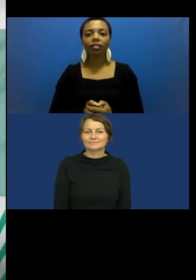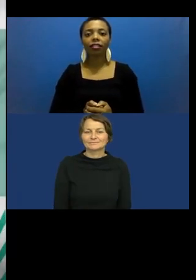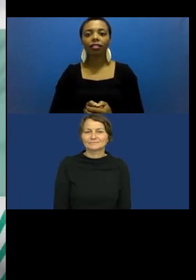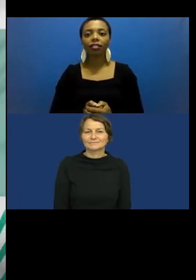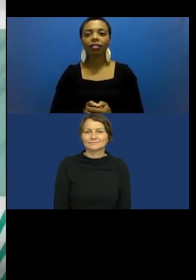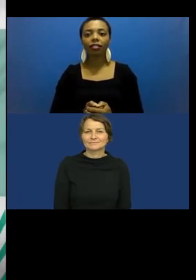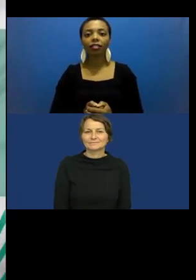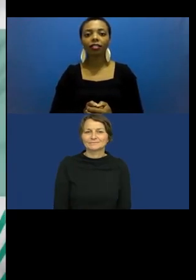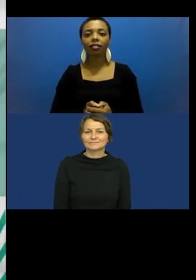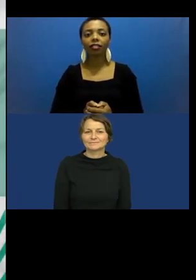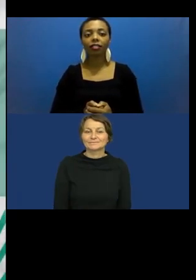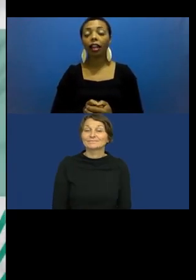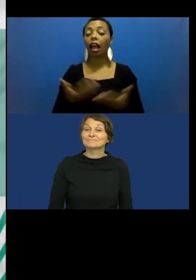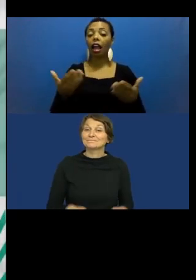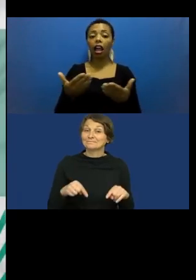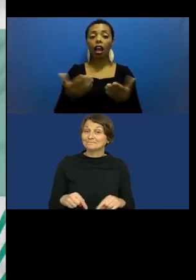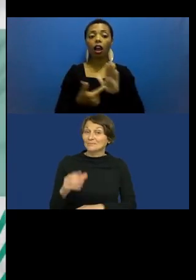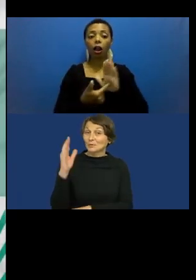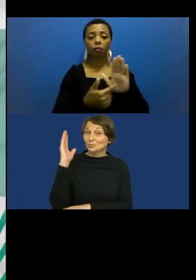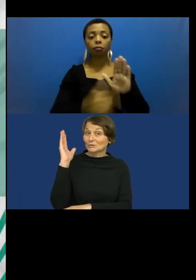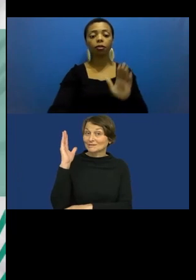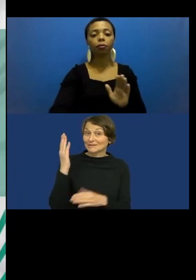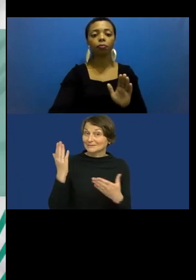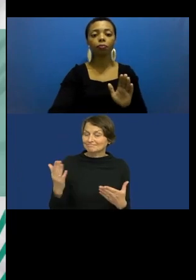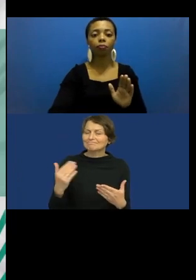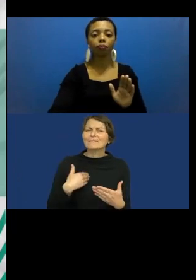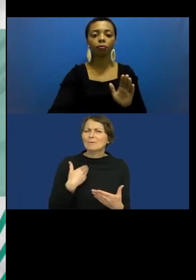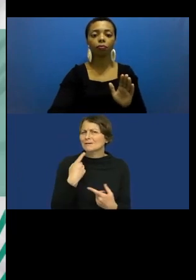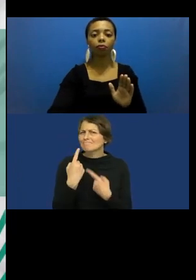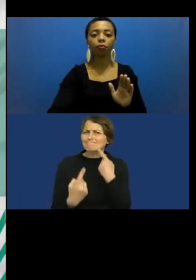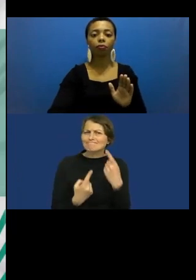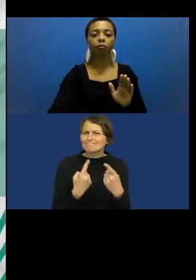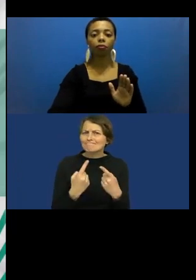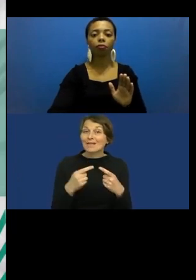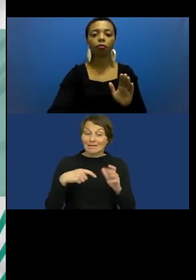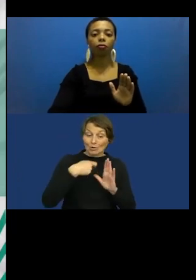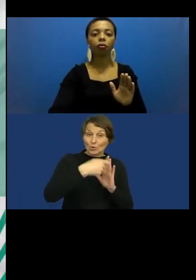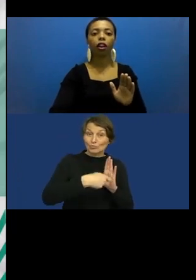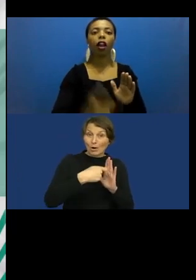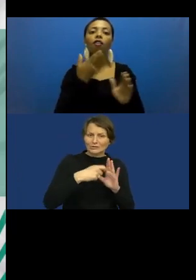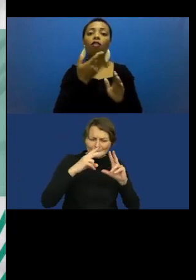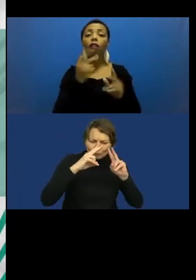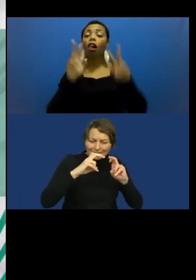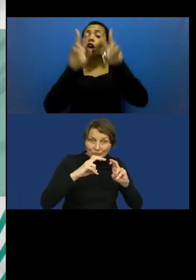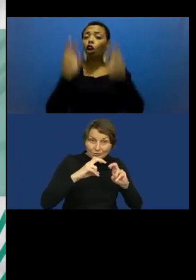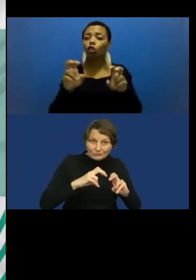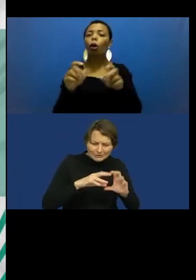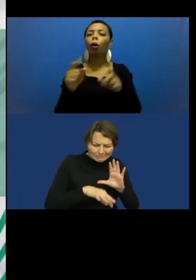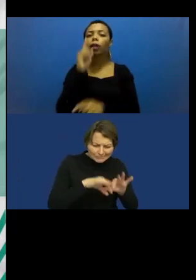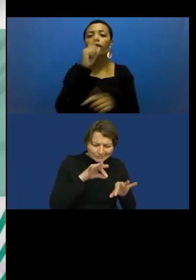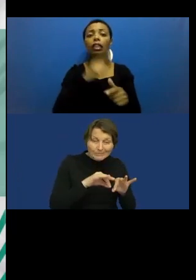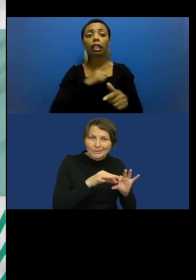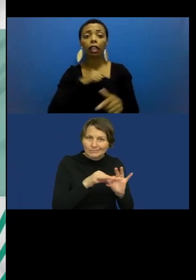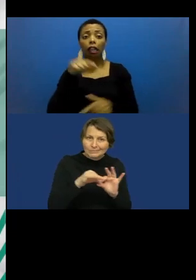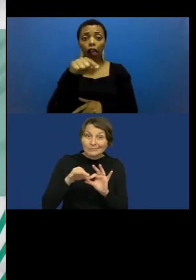In this presentation, I will talk about issues from the suitcase research related to the international and especially the European